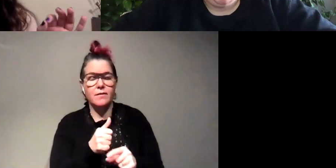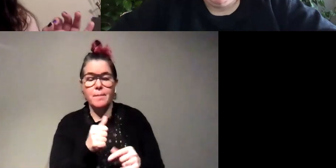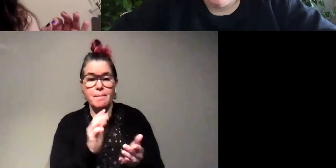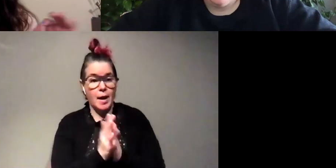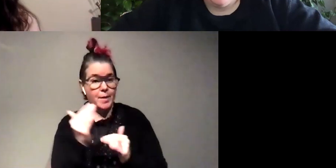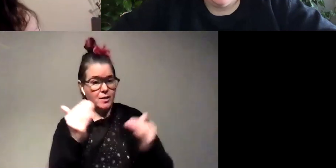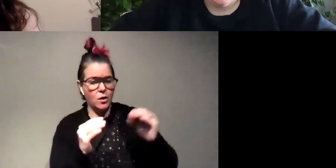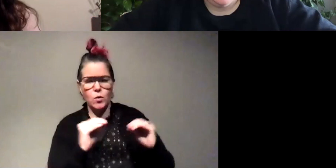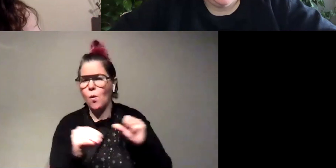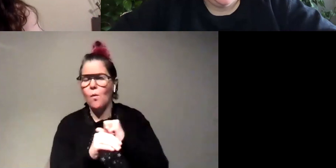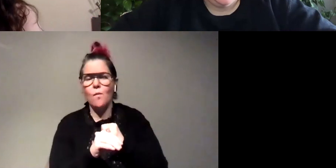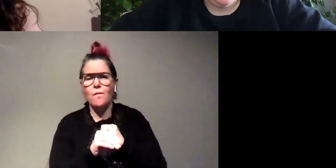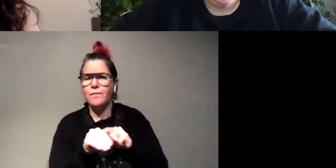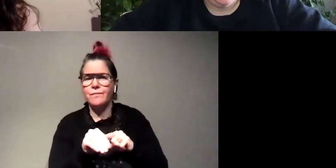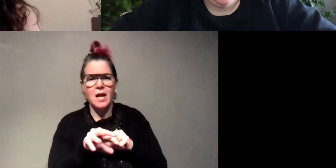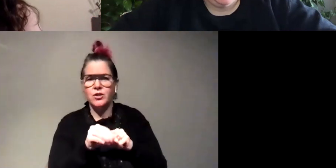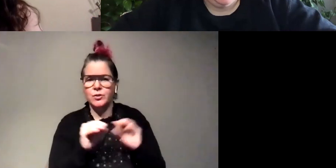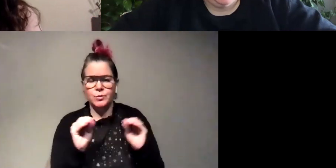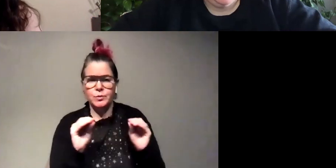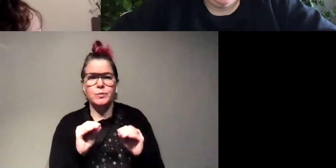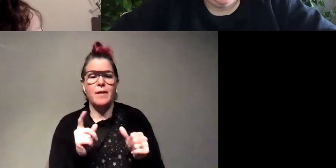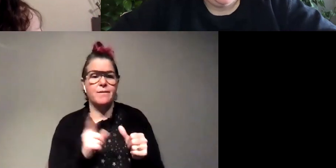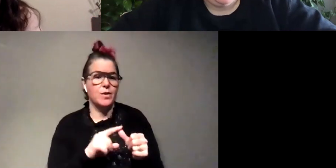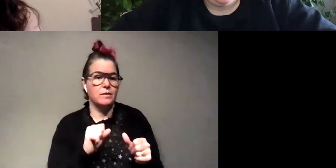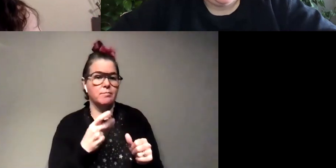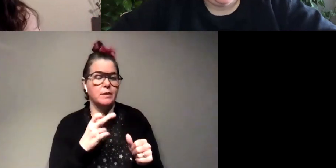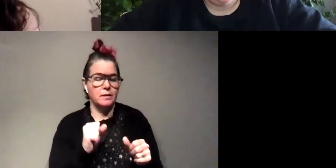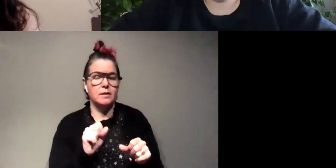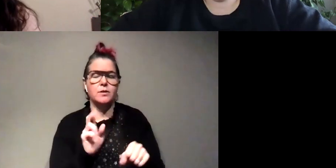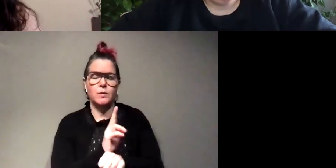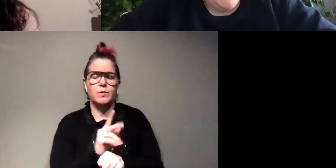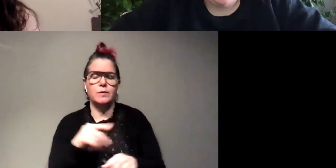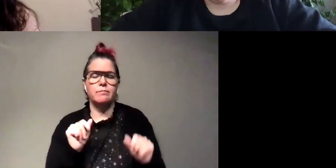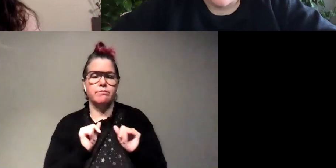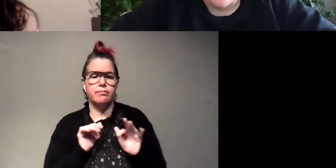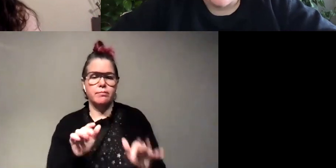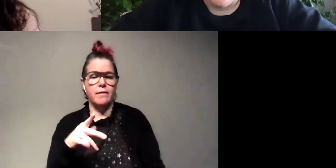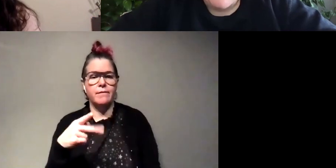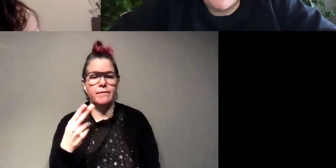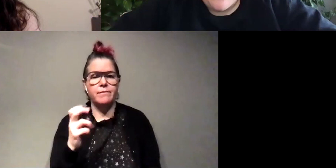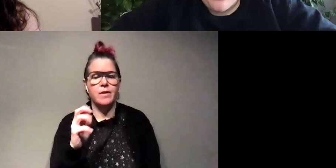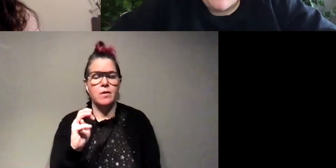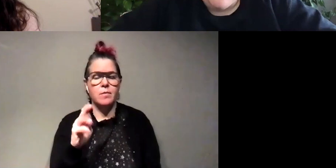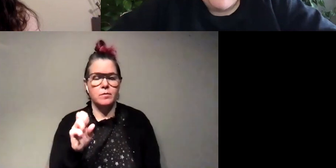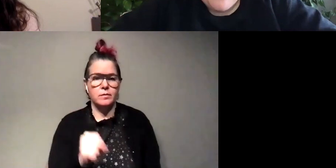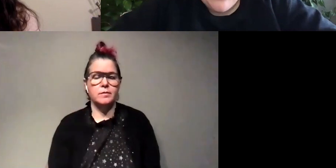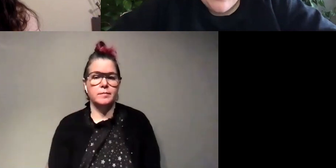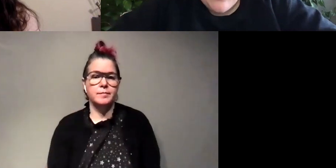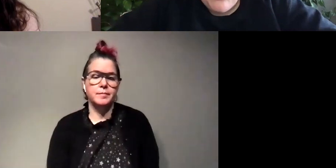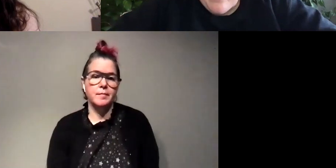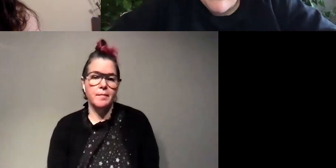first species of fireflies it was um the type that uses pheromones very cool um